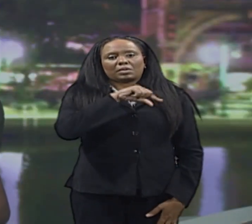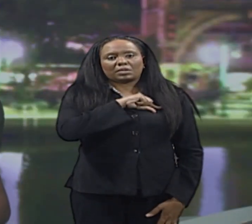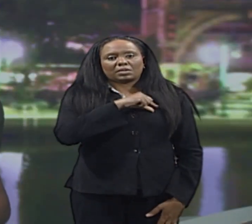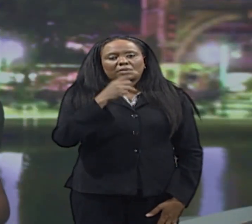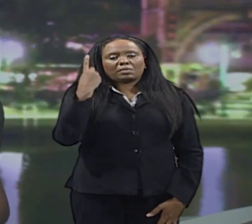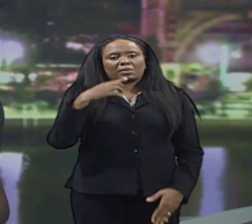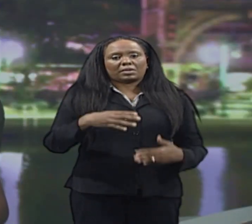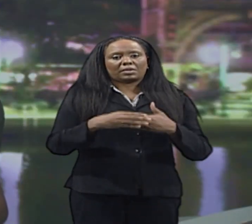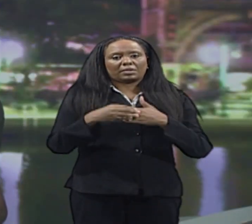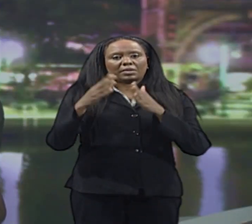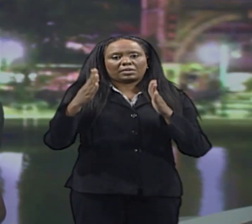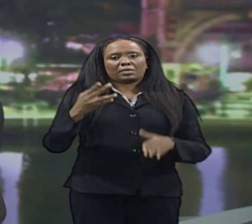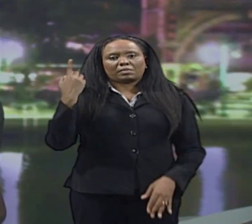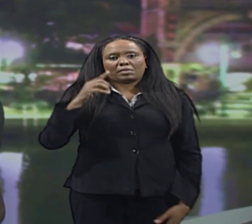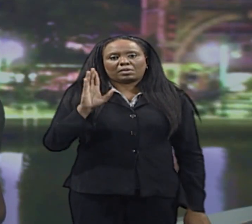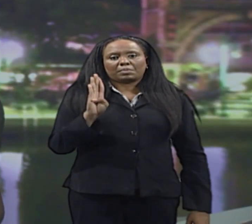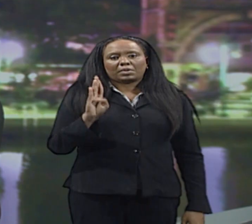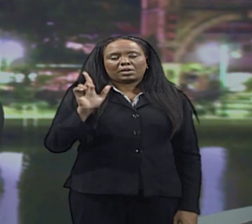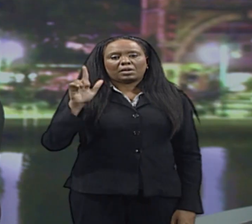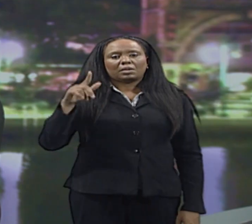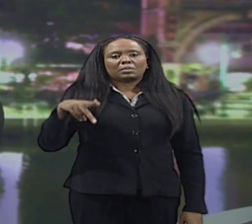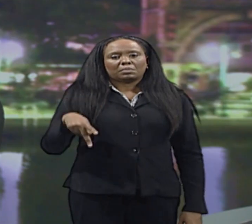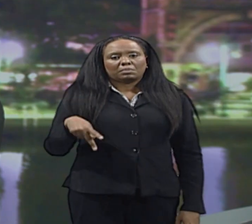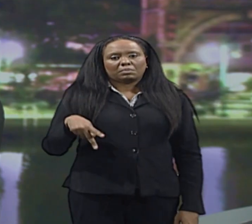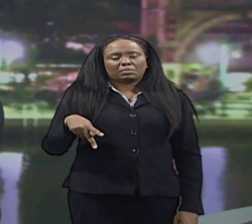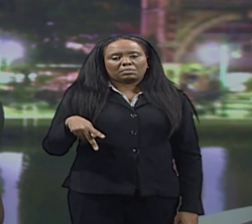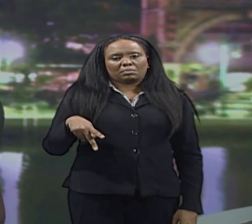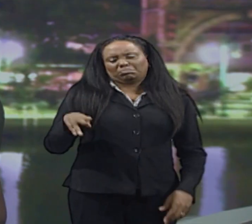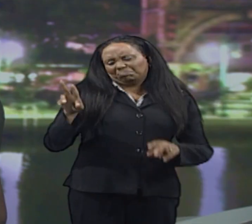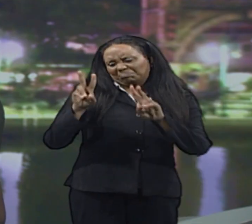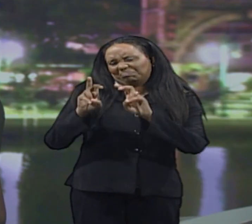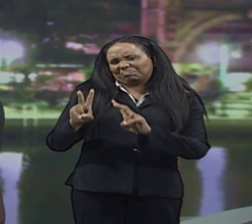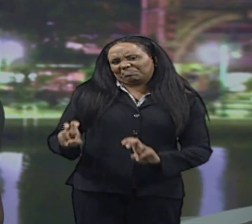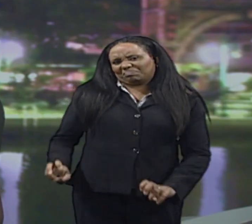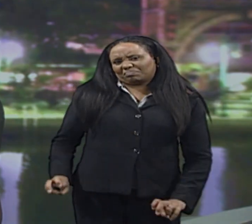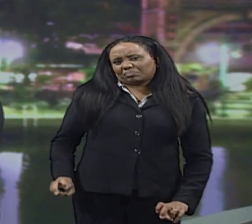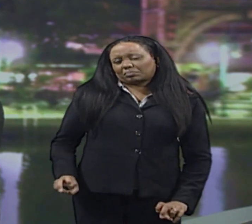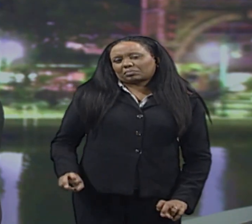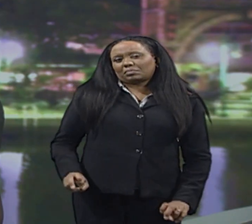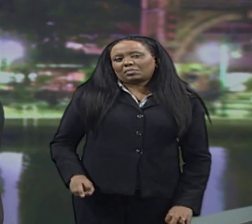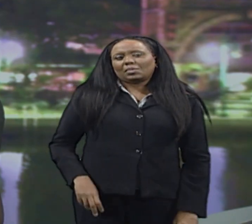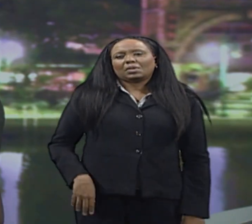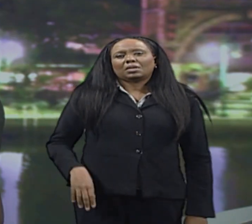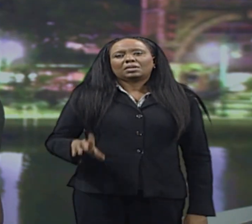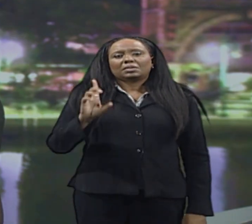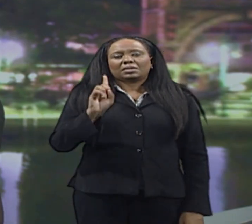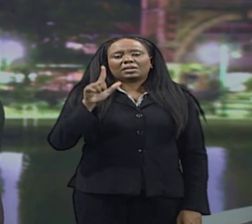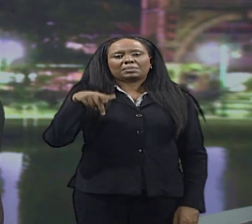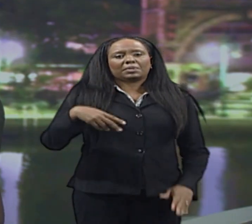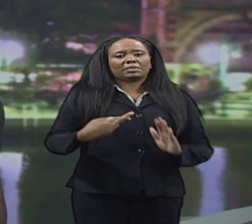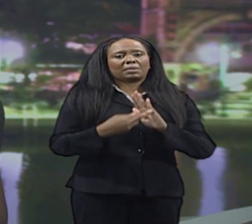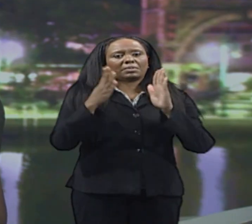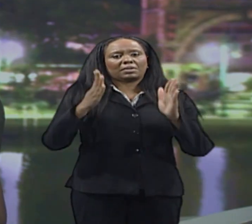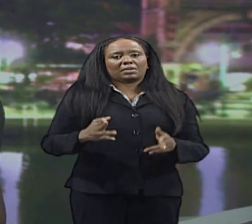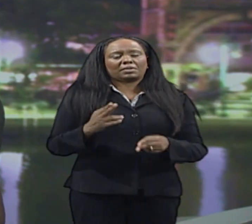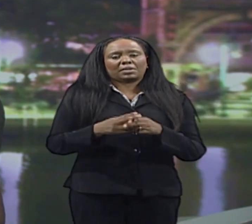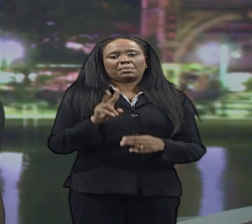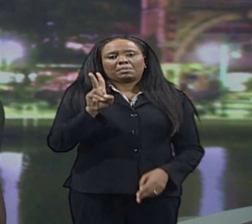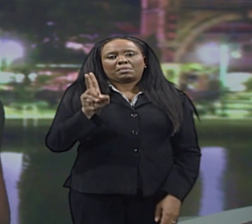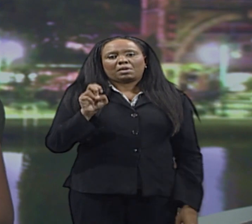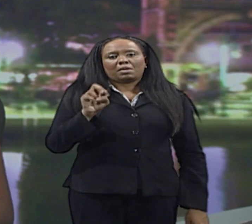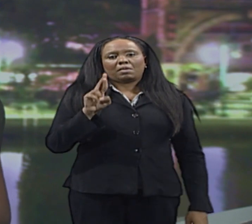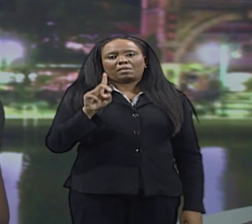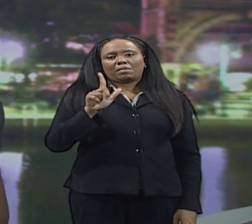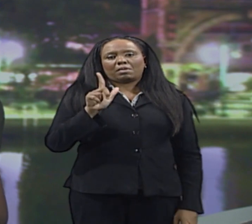of the Barbados Labour Party have been called into question by the Democratic Labour Party's candidate for Christchurch West, Verla De